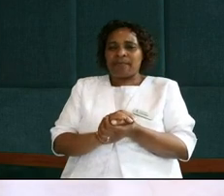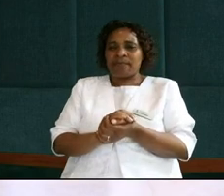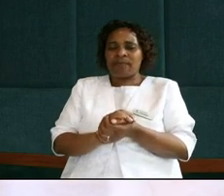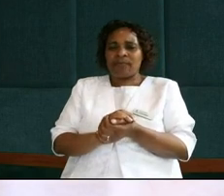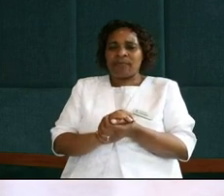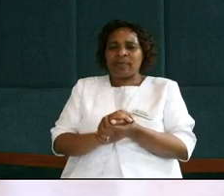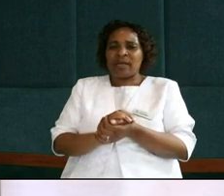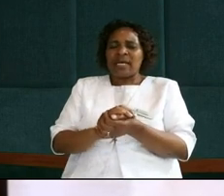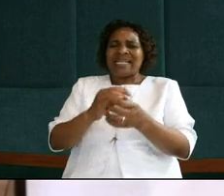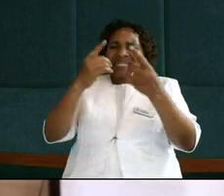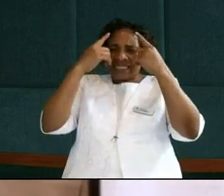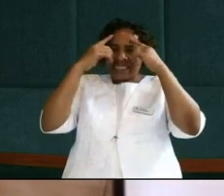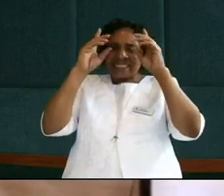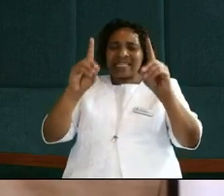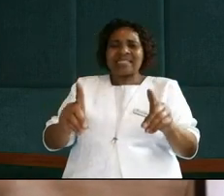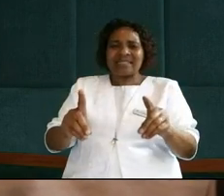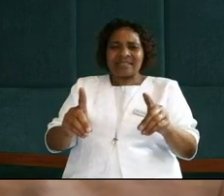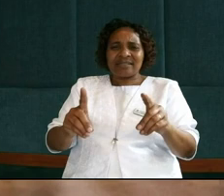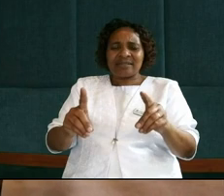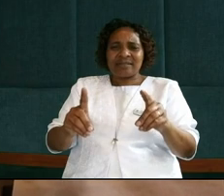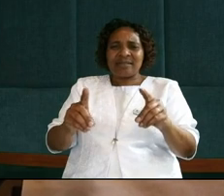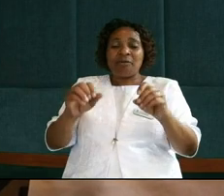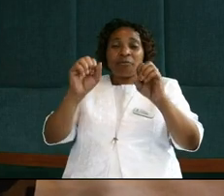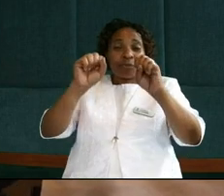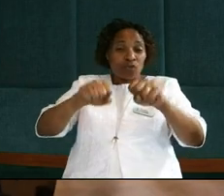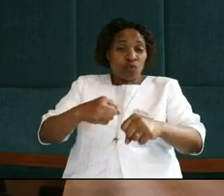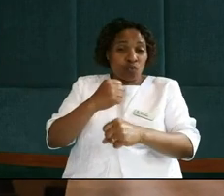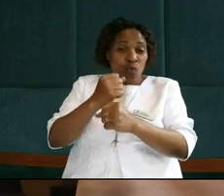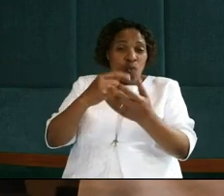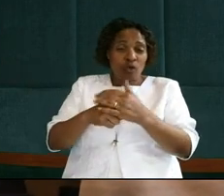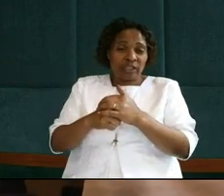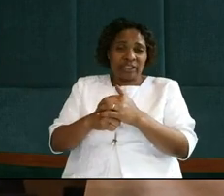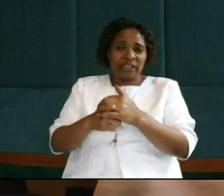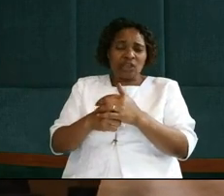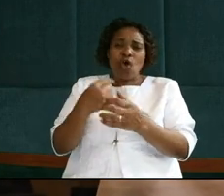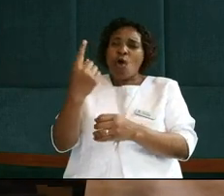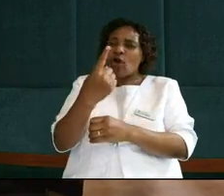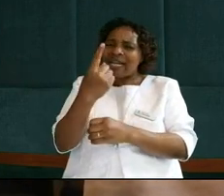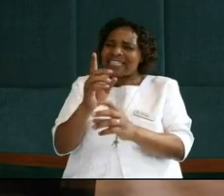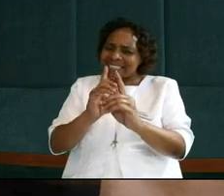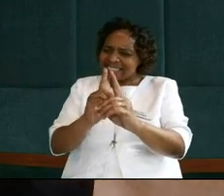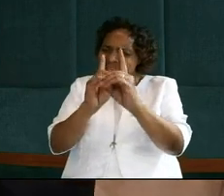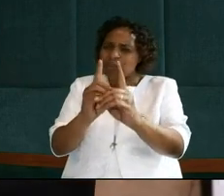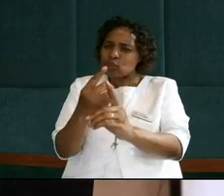He decided to do it only for his disciples.